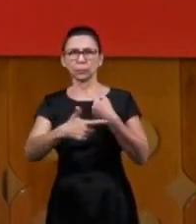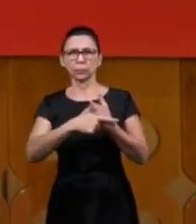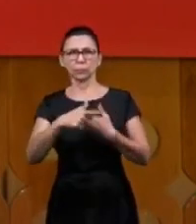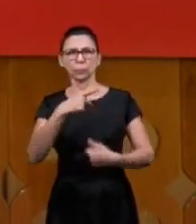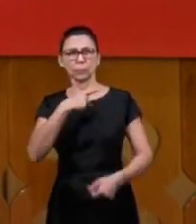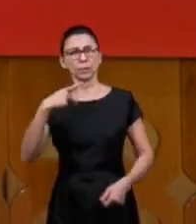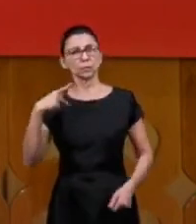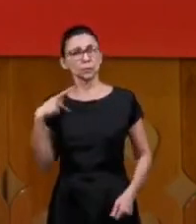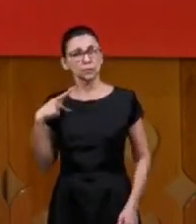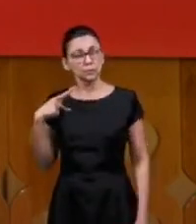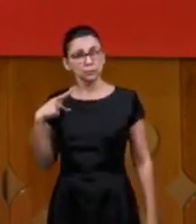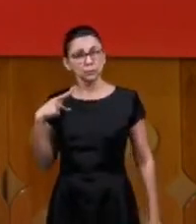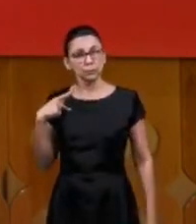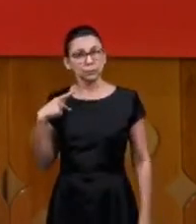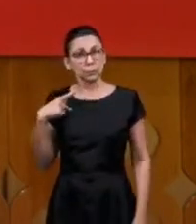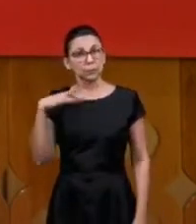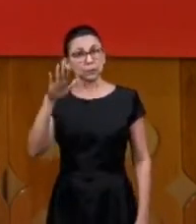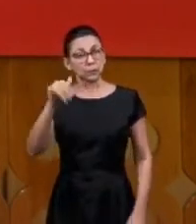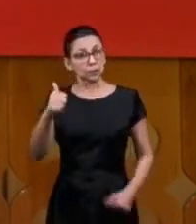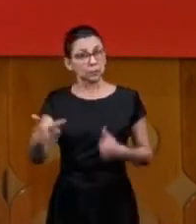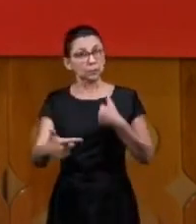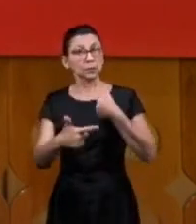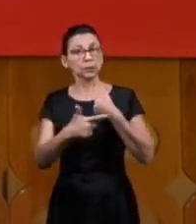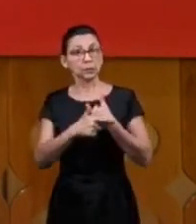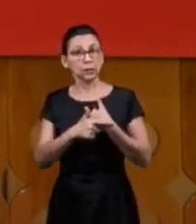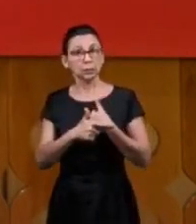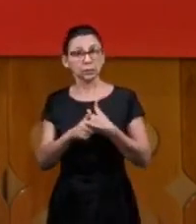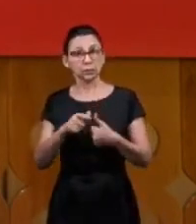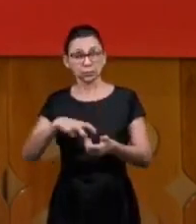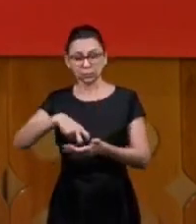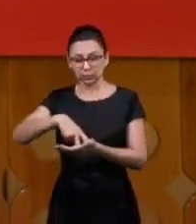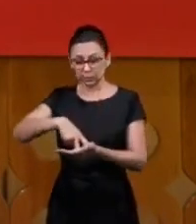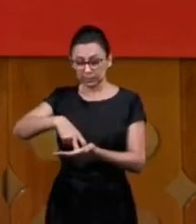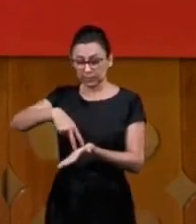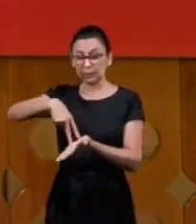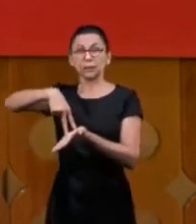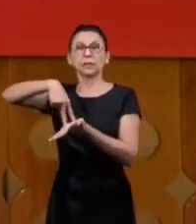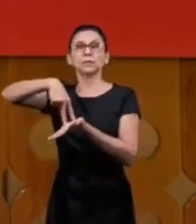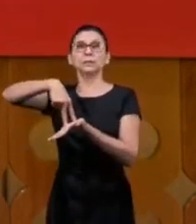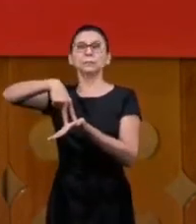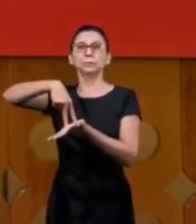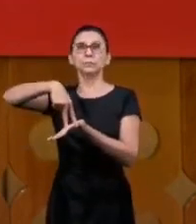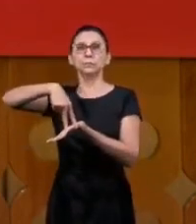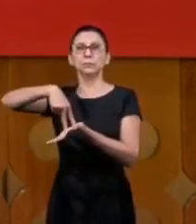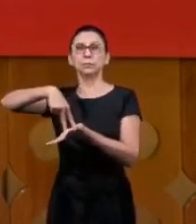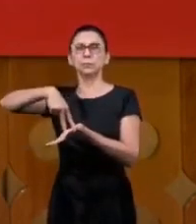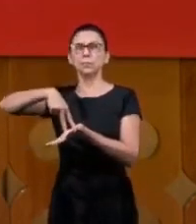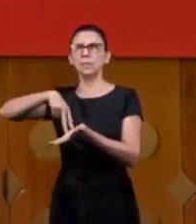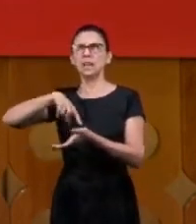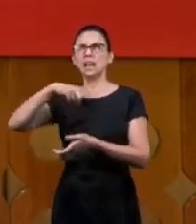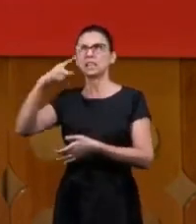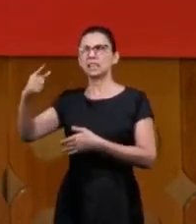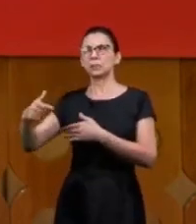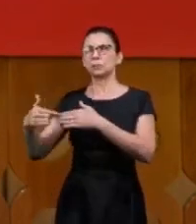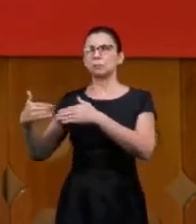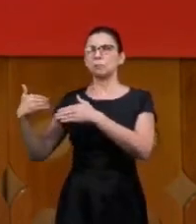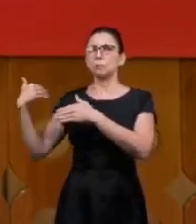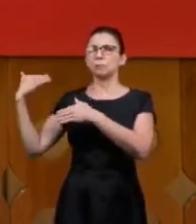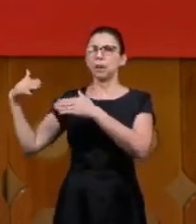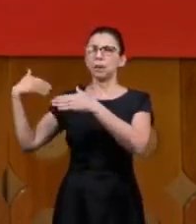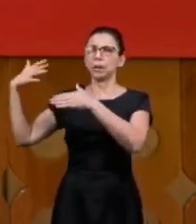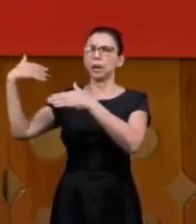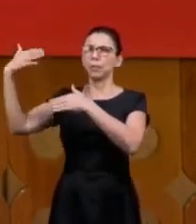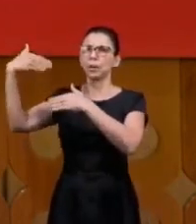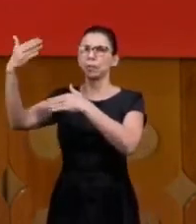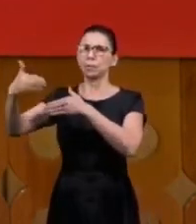and called you to a function and when you stand up and later you say I don't want this you deny the vow